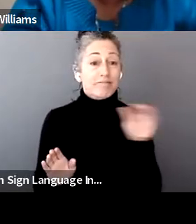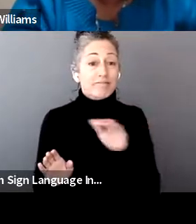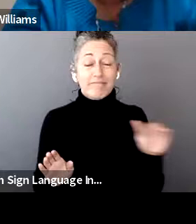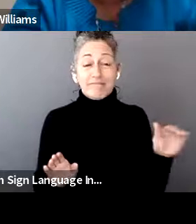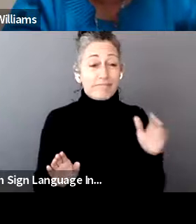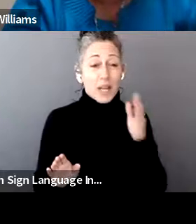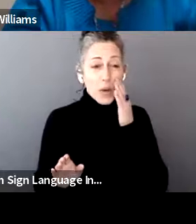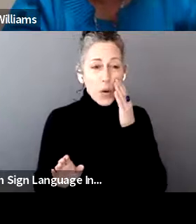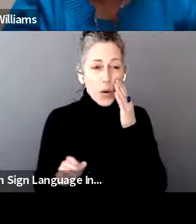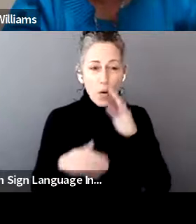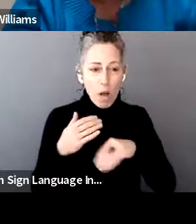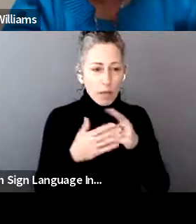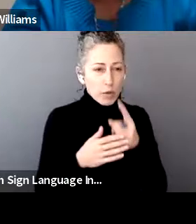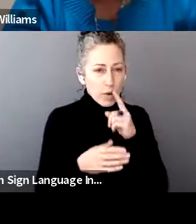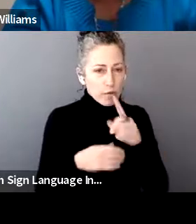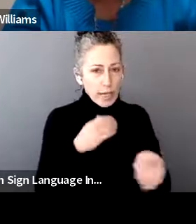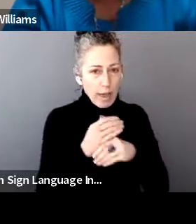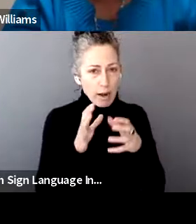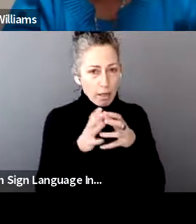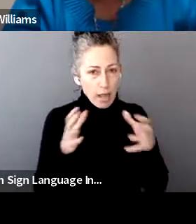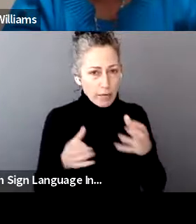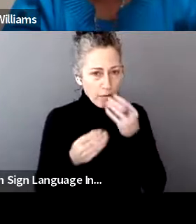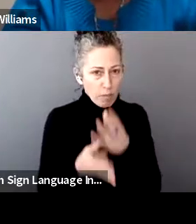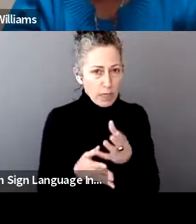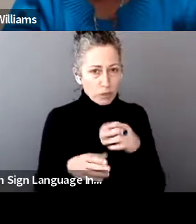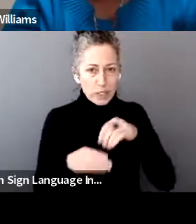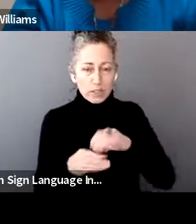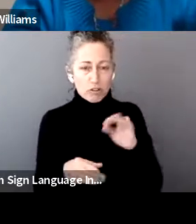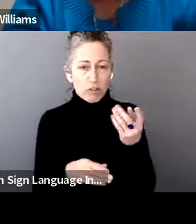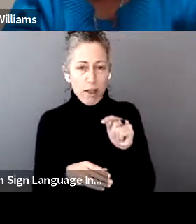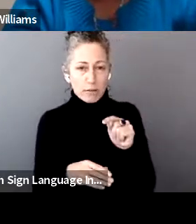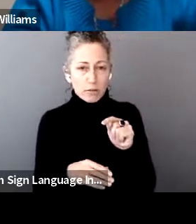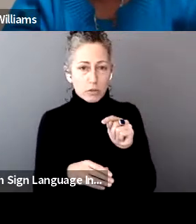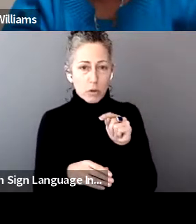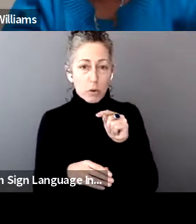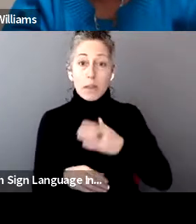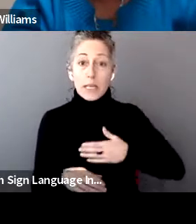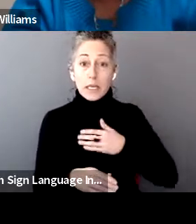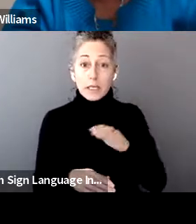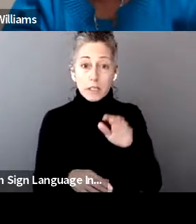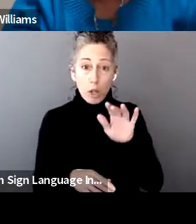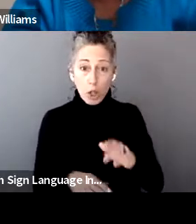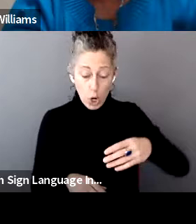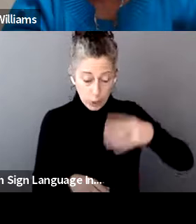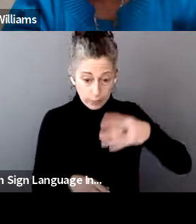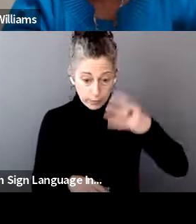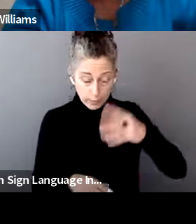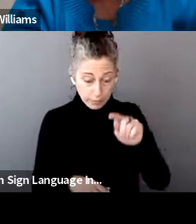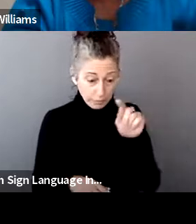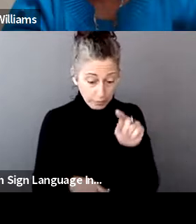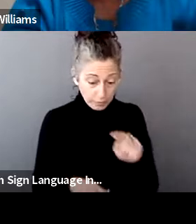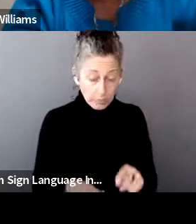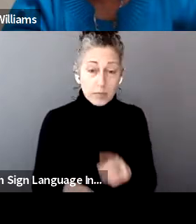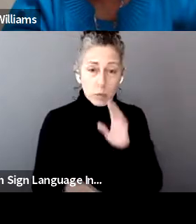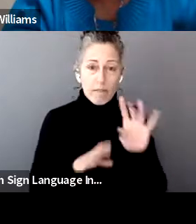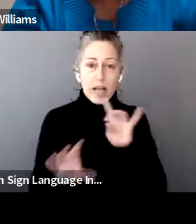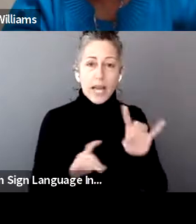inserting information in the chat. If you want to do that, you certainly can, but we will be providing that information to, um, all of those